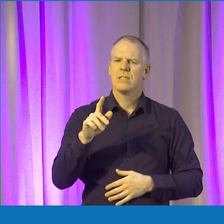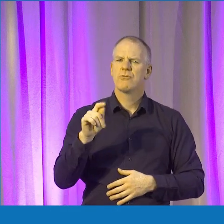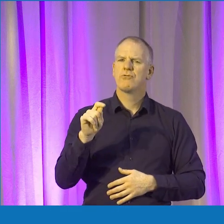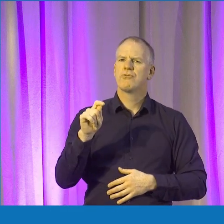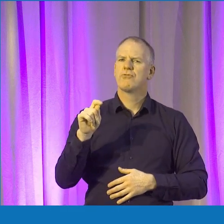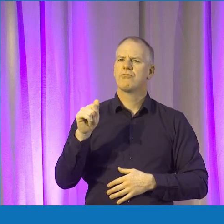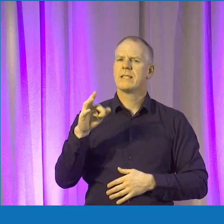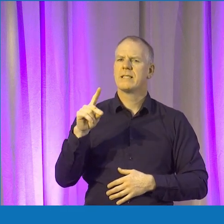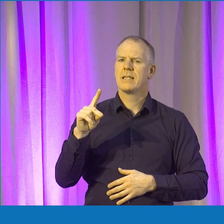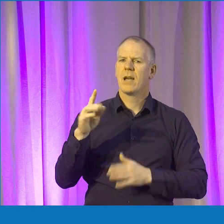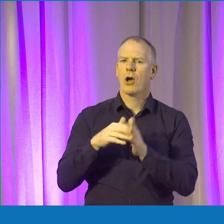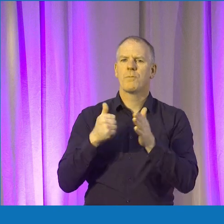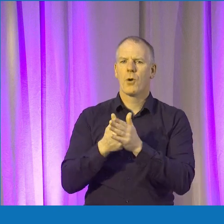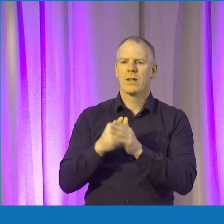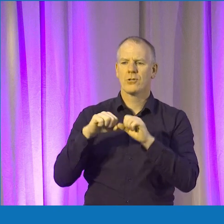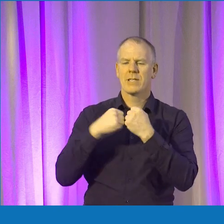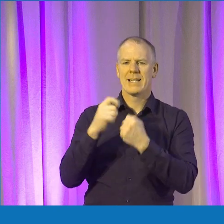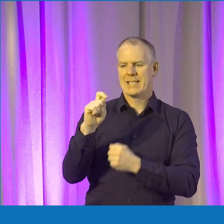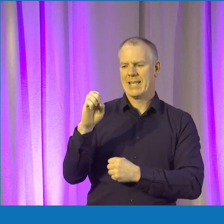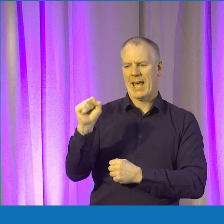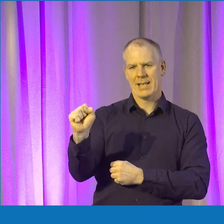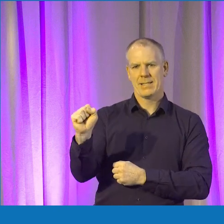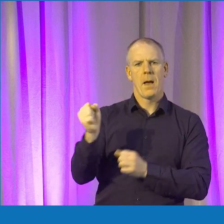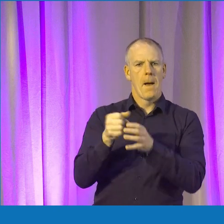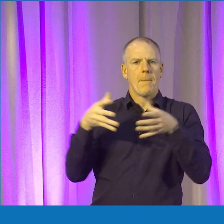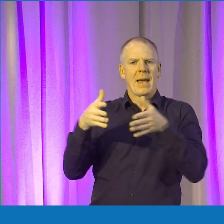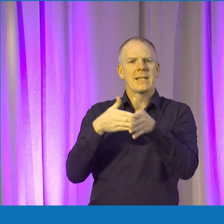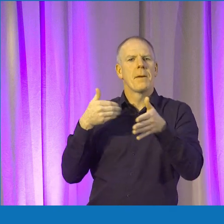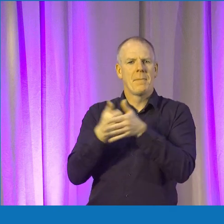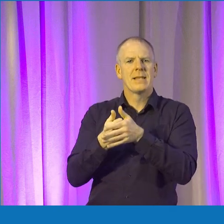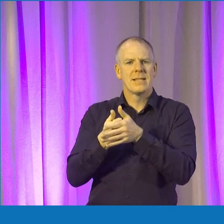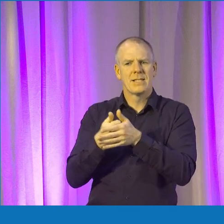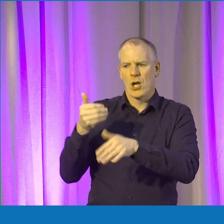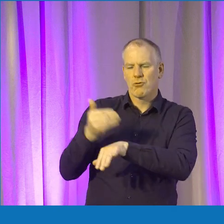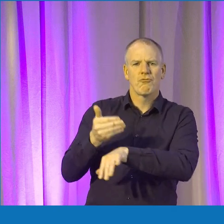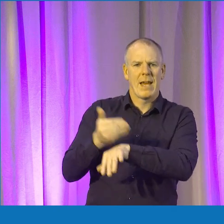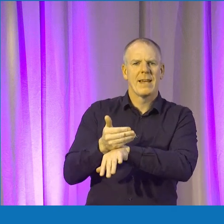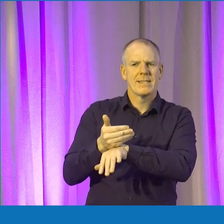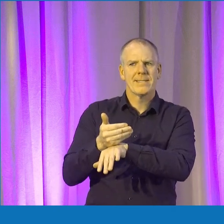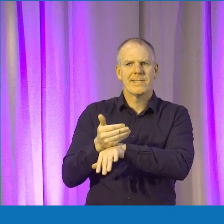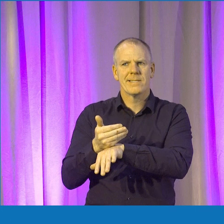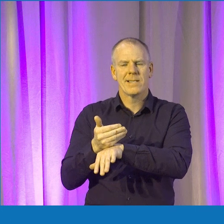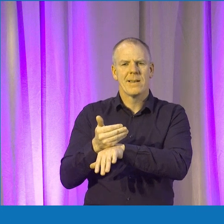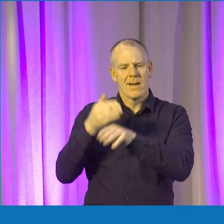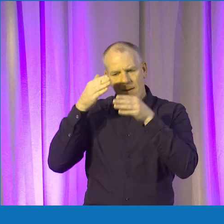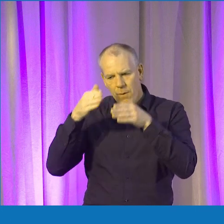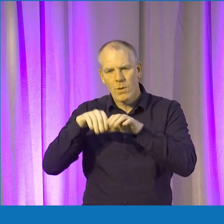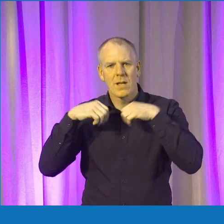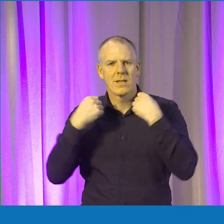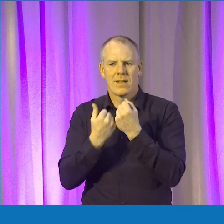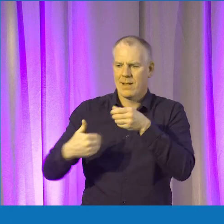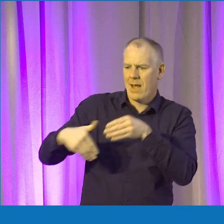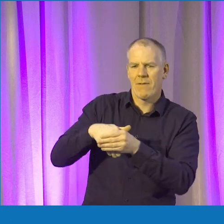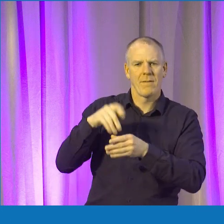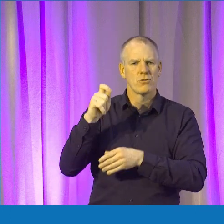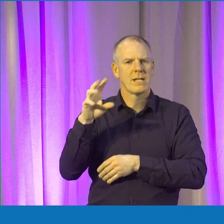Entrepreneurial Society, or TESS as it's known around here, is the largest business and entrepreneurial careers, career-focused society in